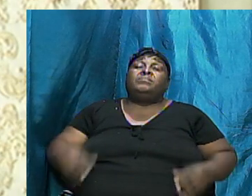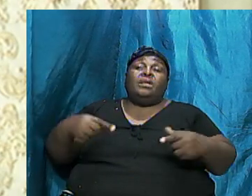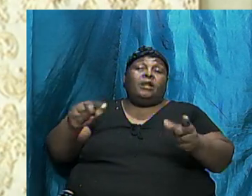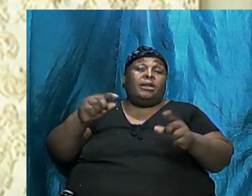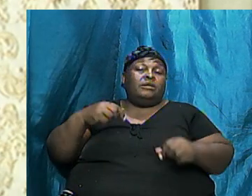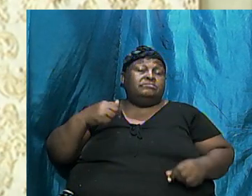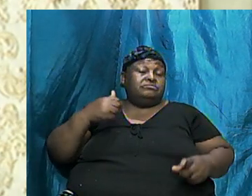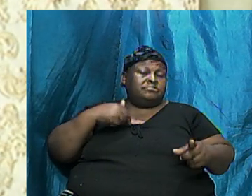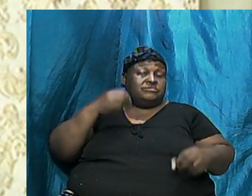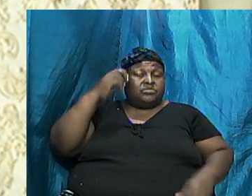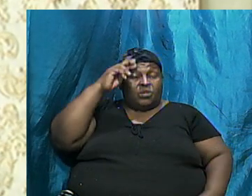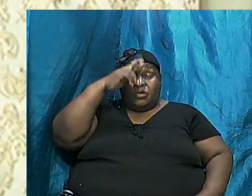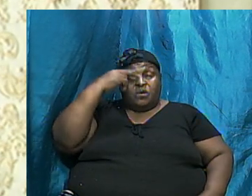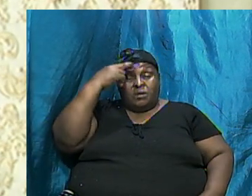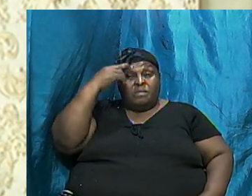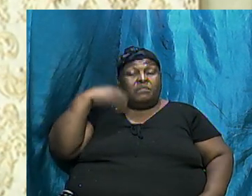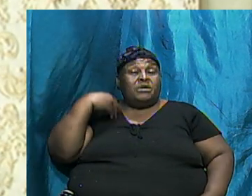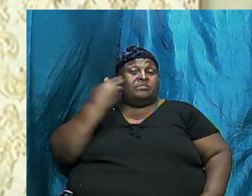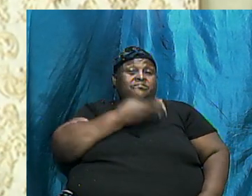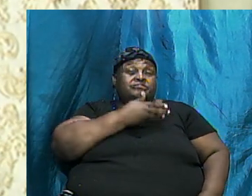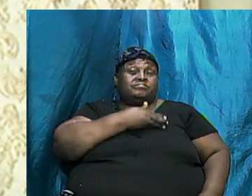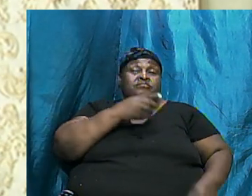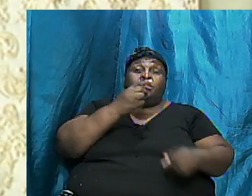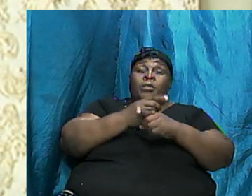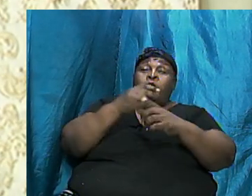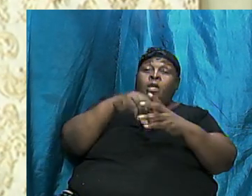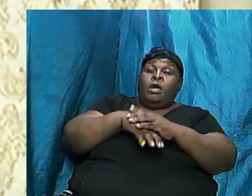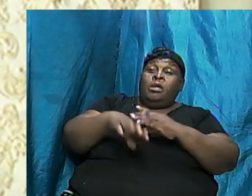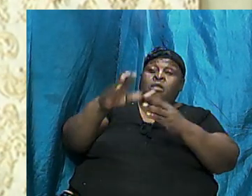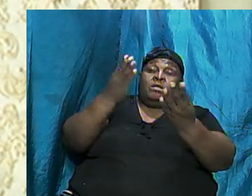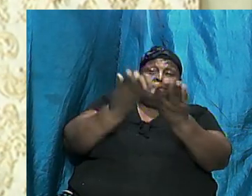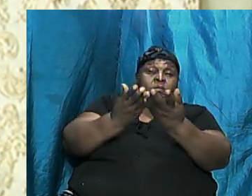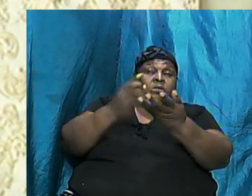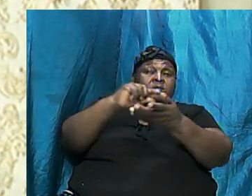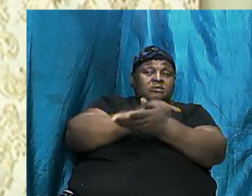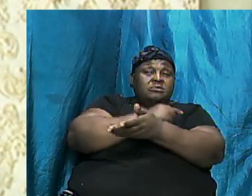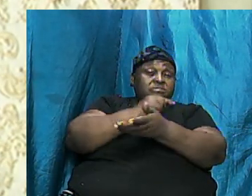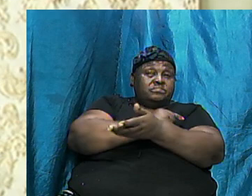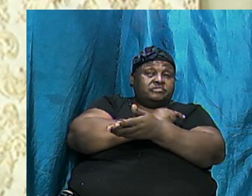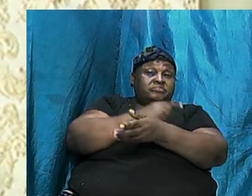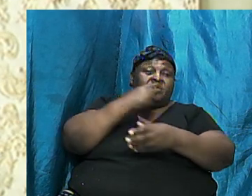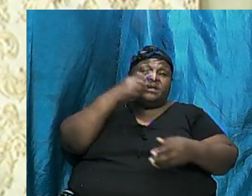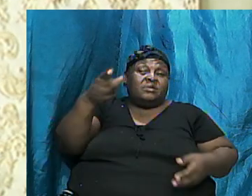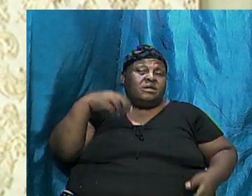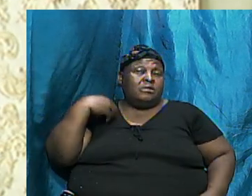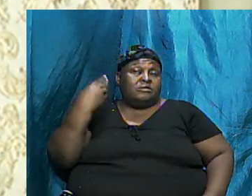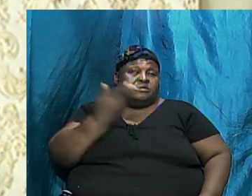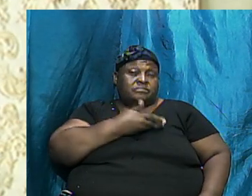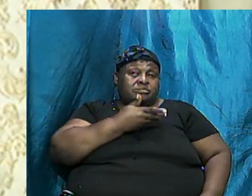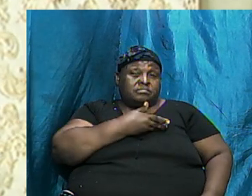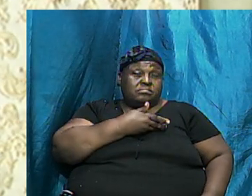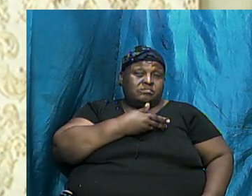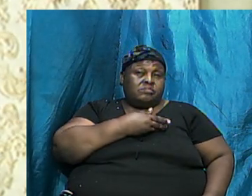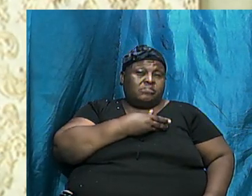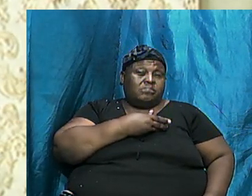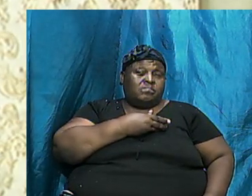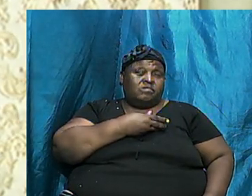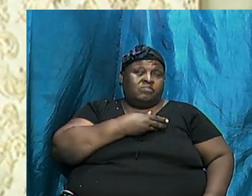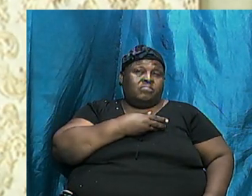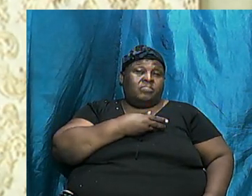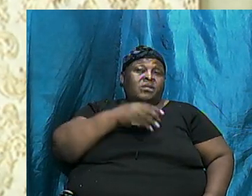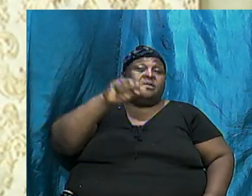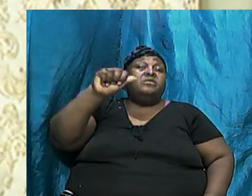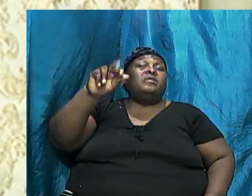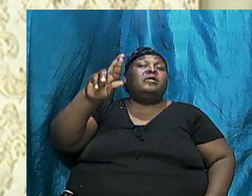That right in the book of Genesis It tells us that the